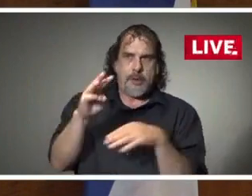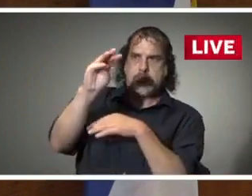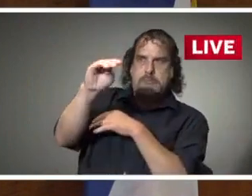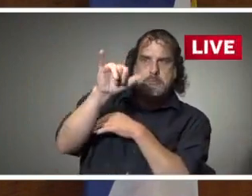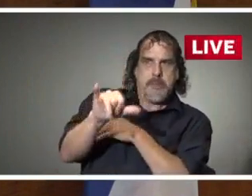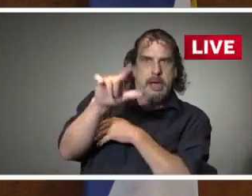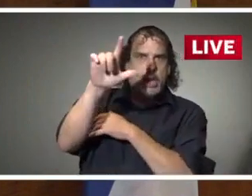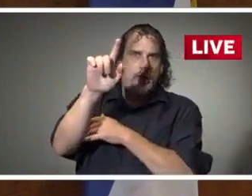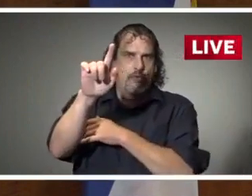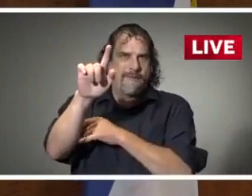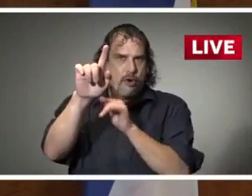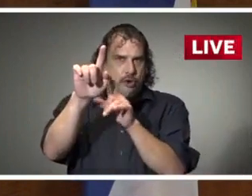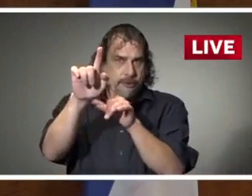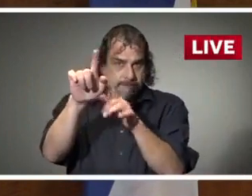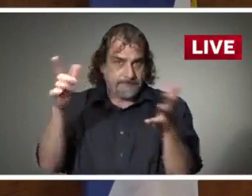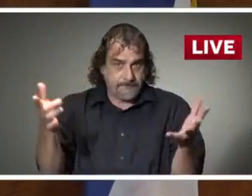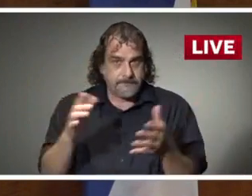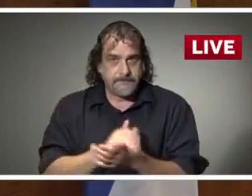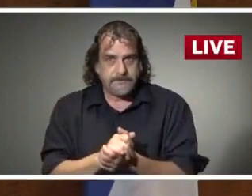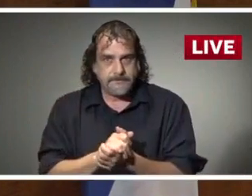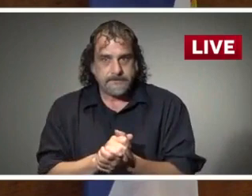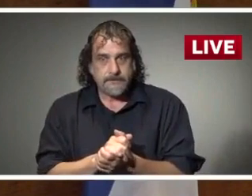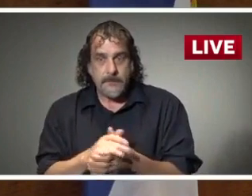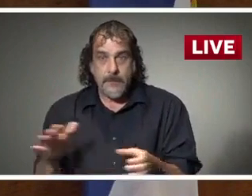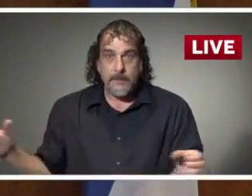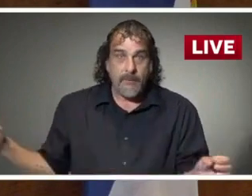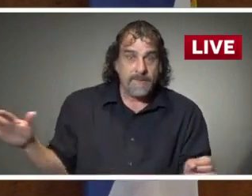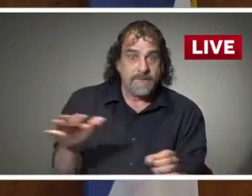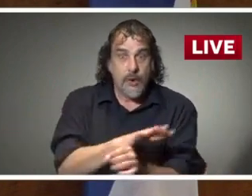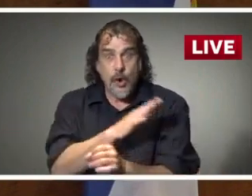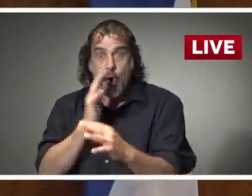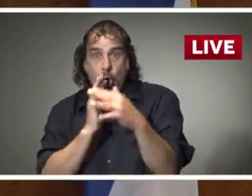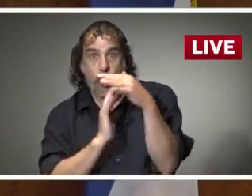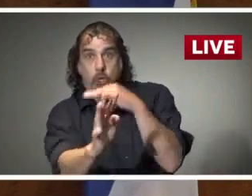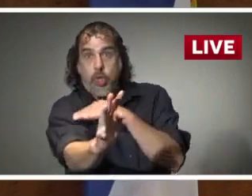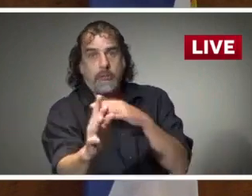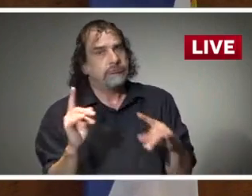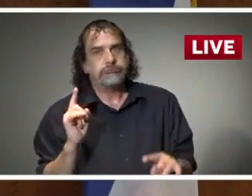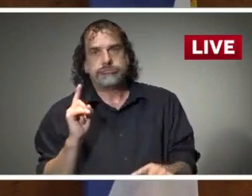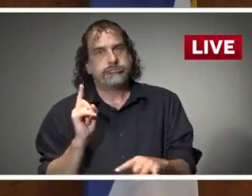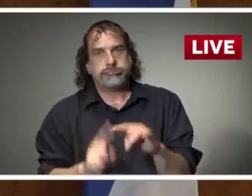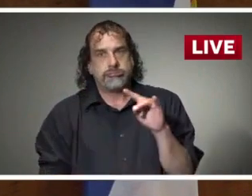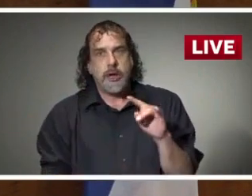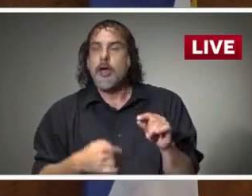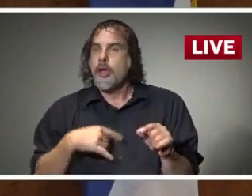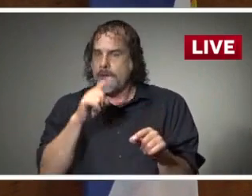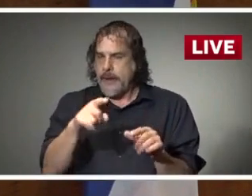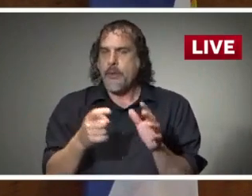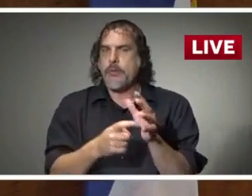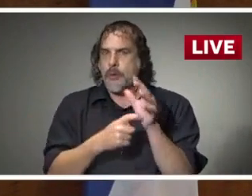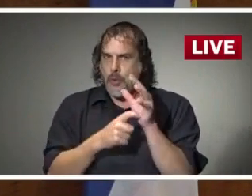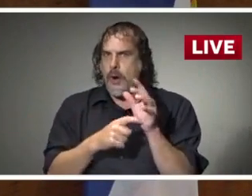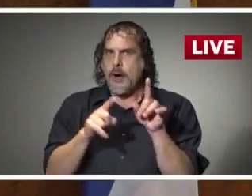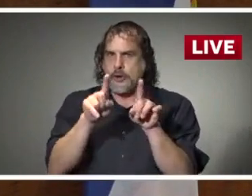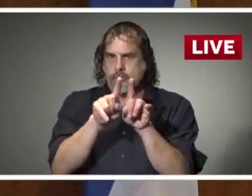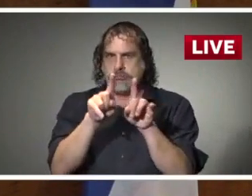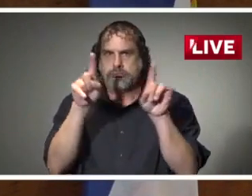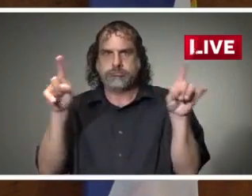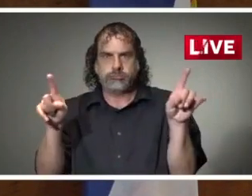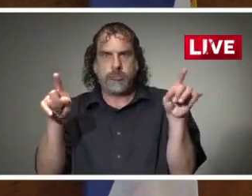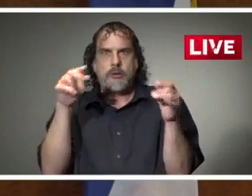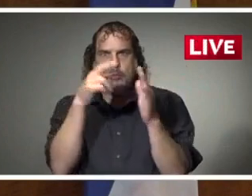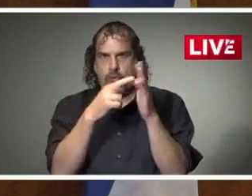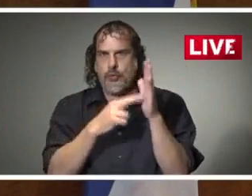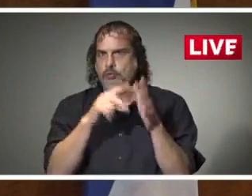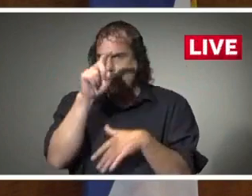It will not be at full capacity and there will be social distancing rules in place,